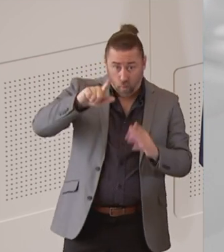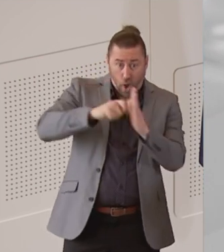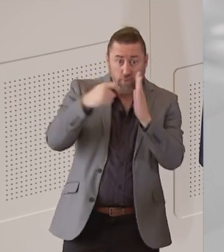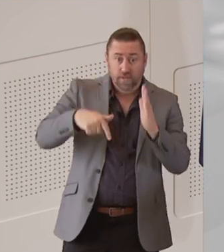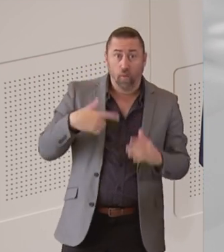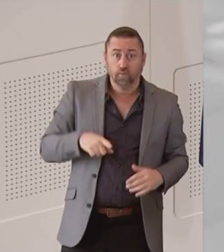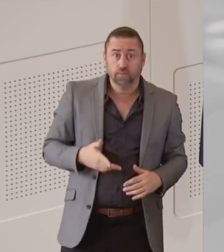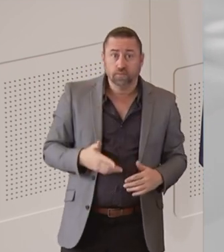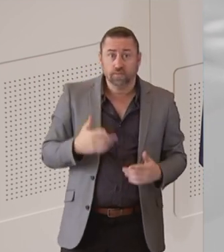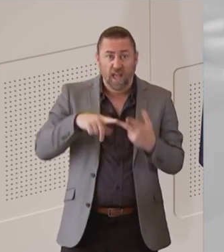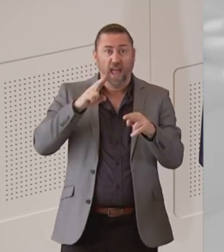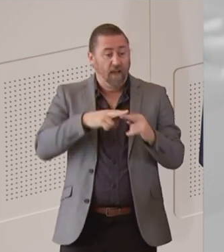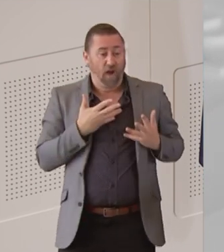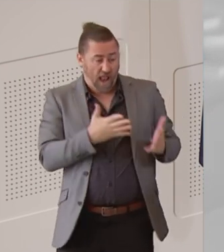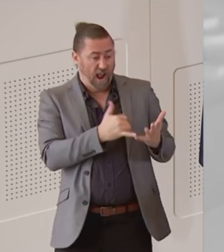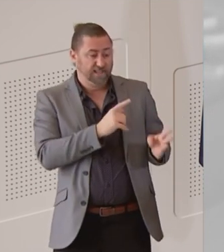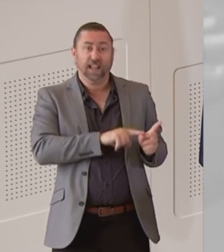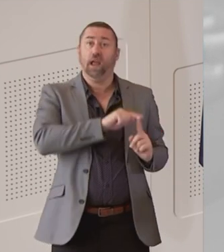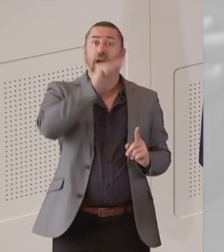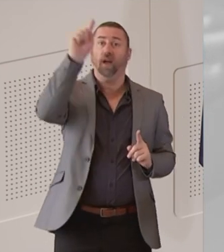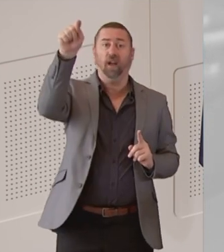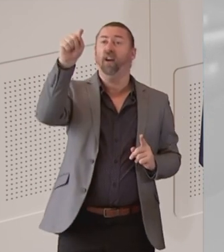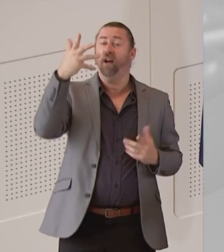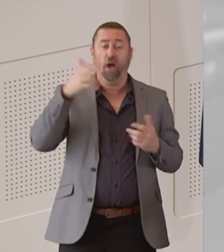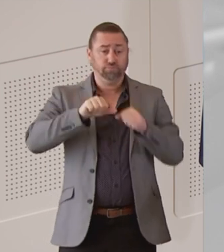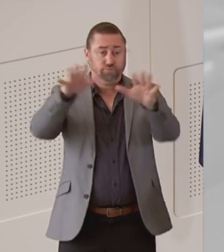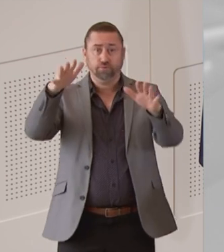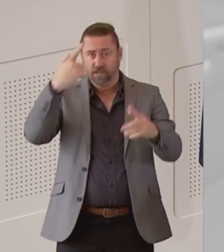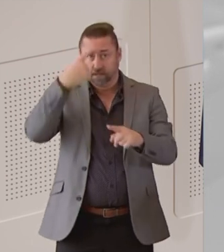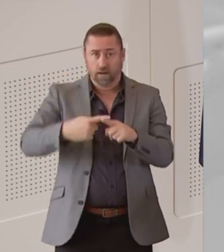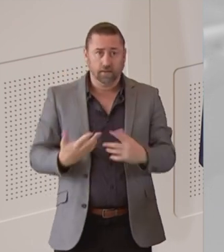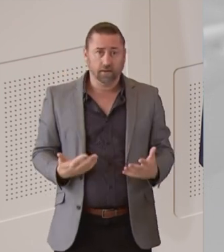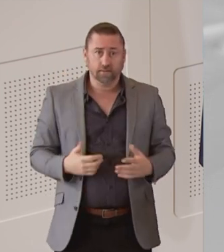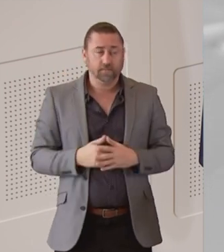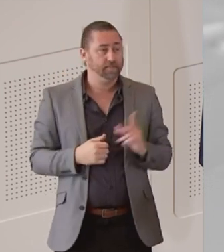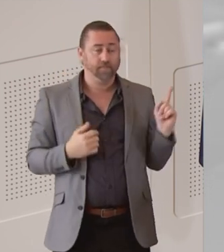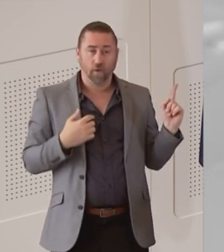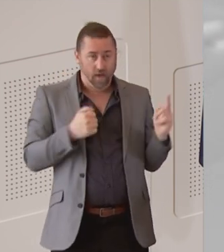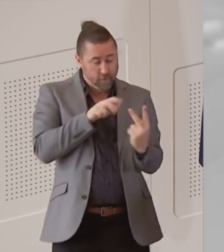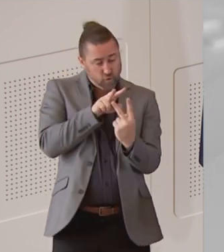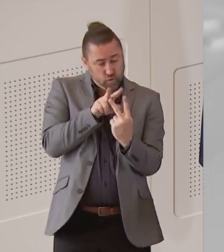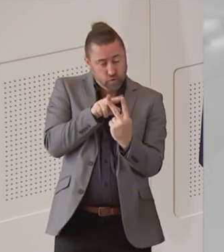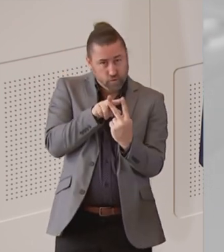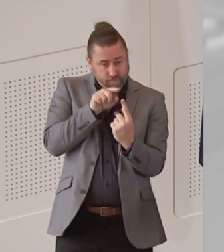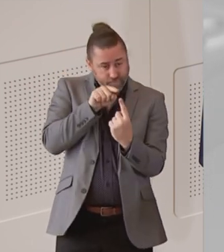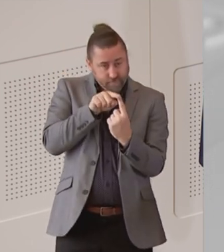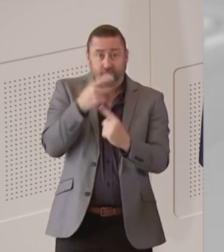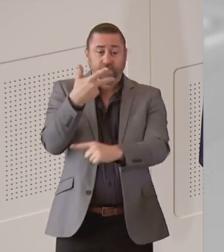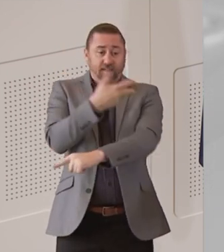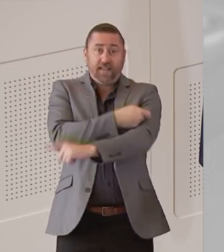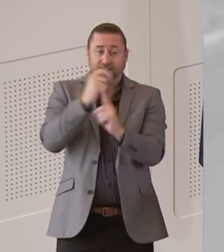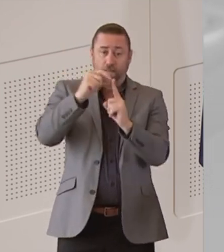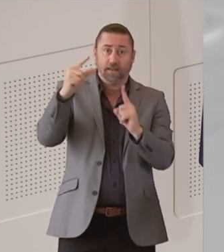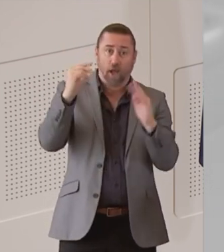So what's the sort of projection once we reach a certain threshold of As I said, there are two key thresholds here. High rates of vaccination,